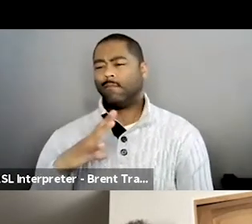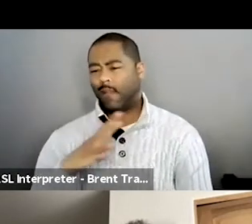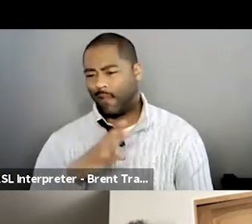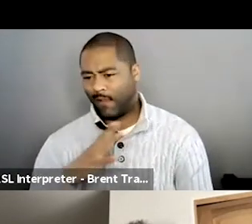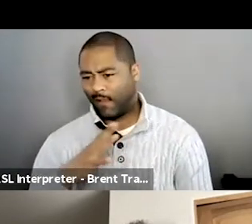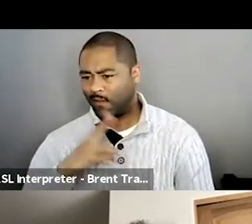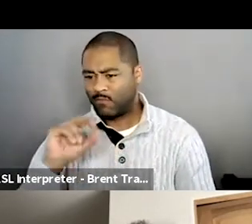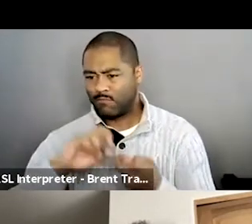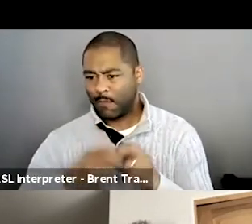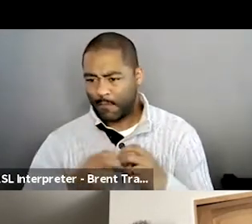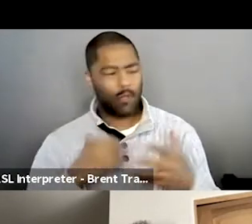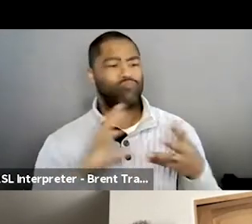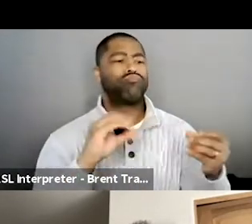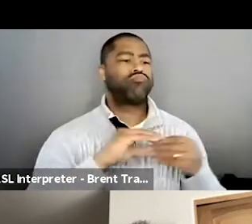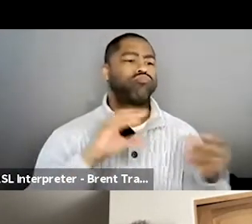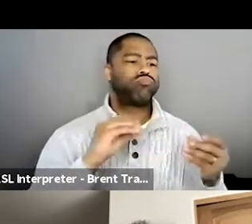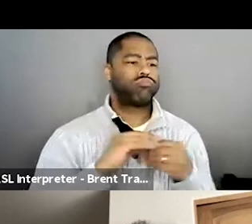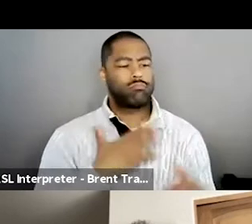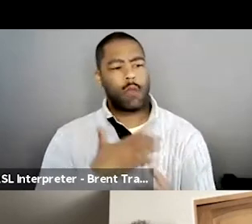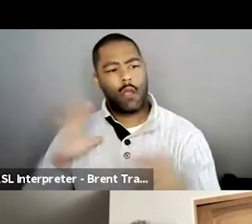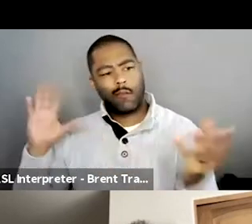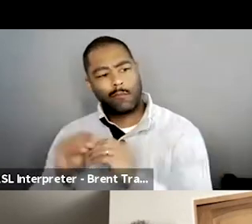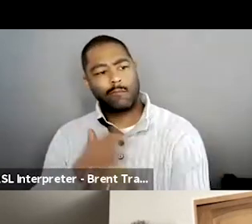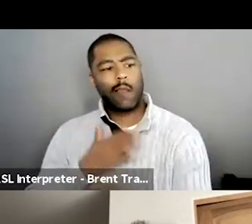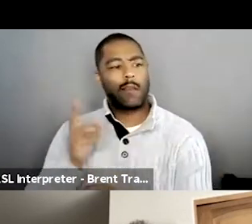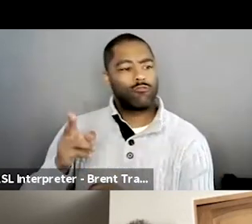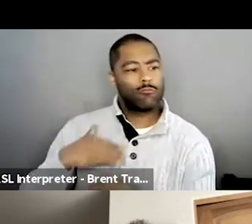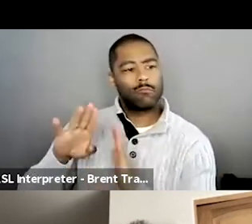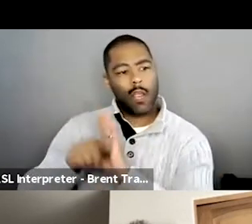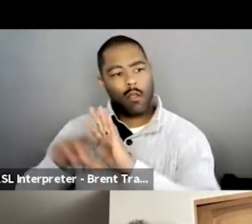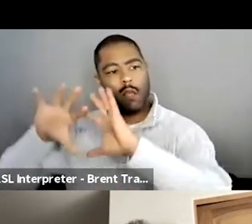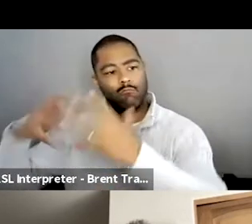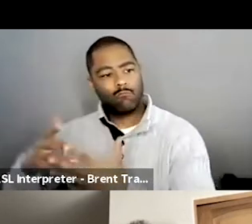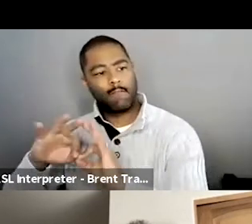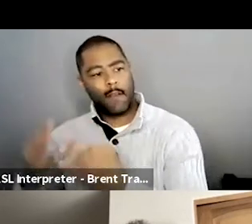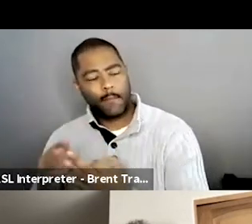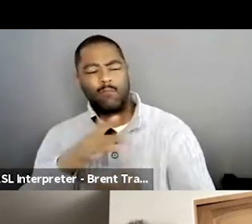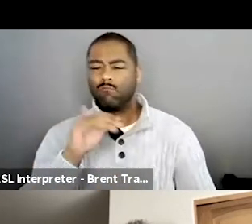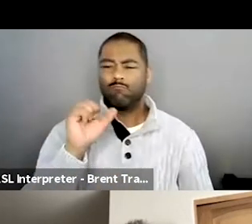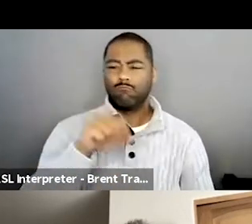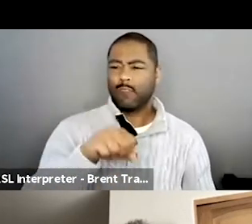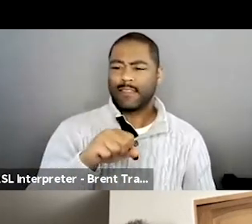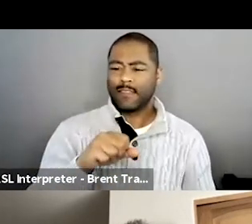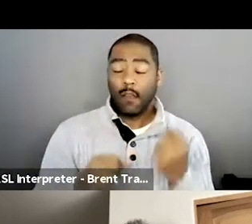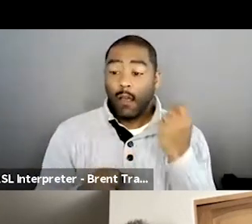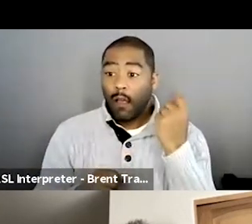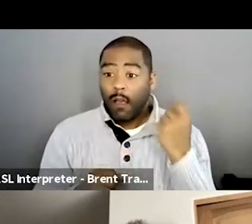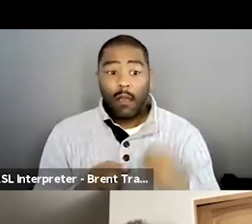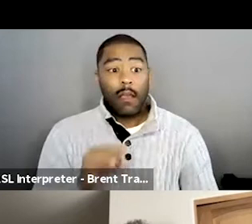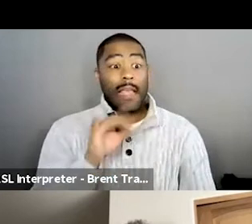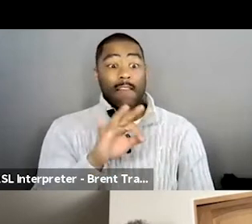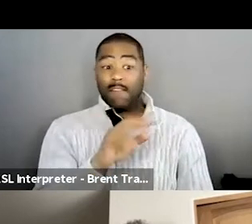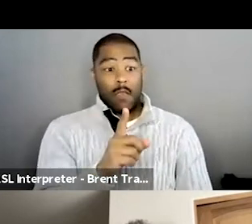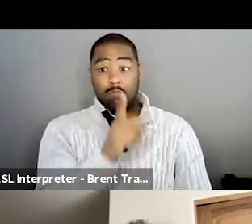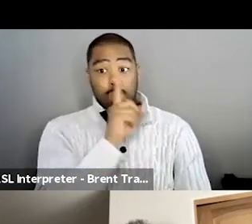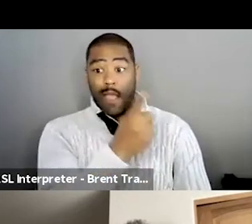them the full story. Um, but if they didn't ask, it wasn't really brought up. Cause it's not something I constantly think about where I'm like,